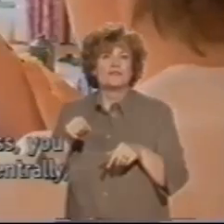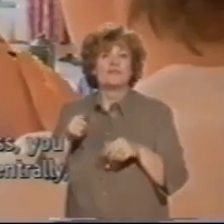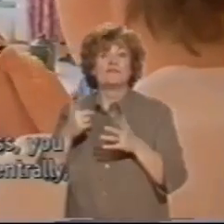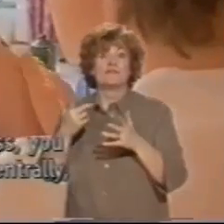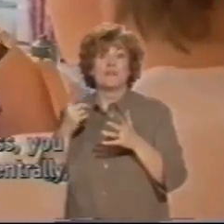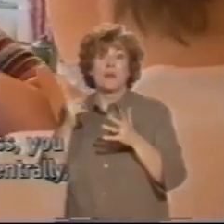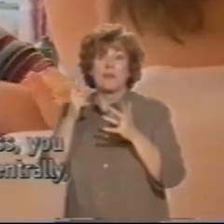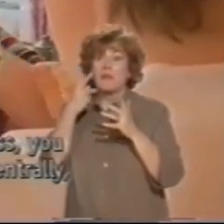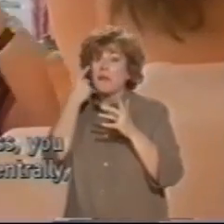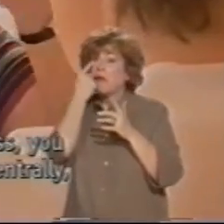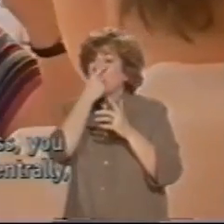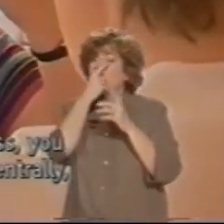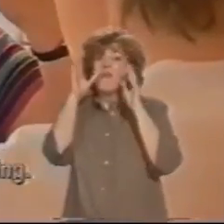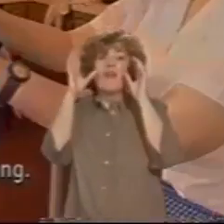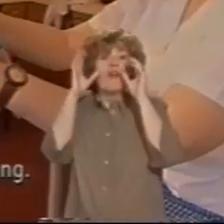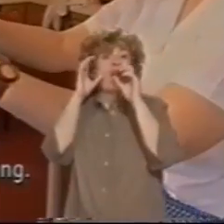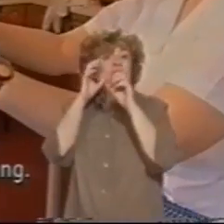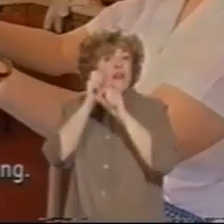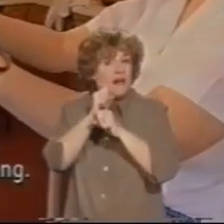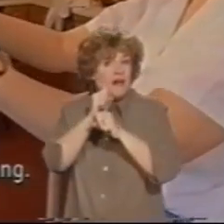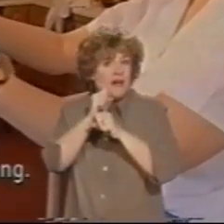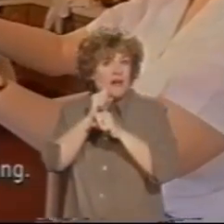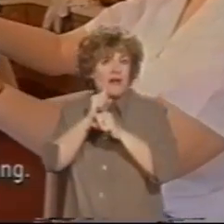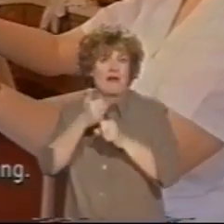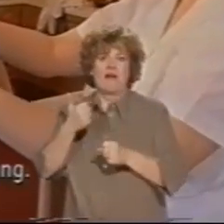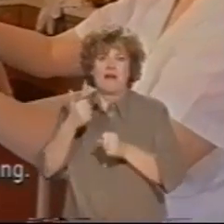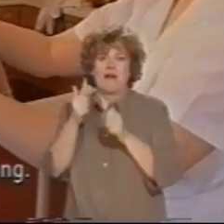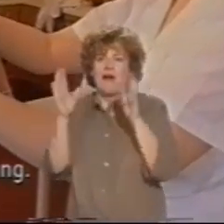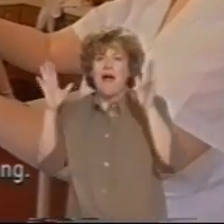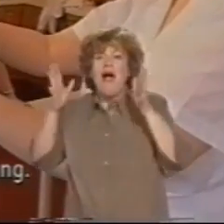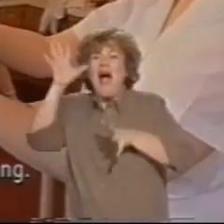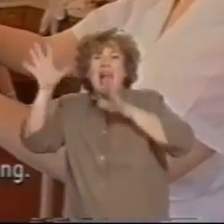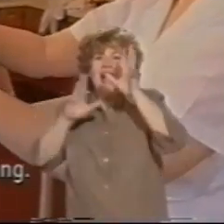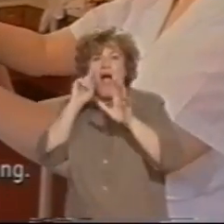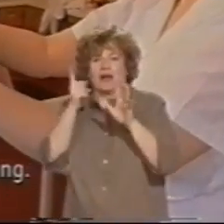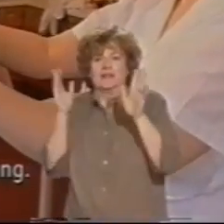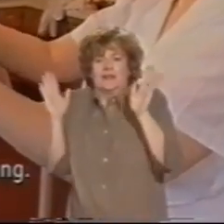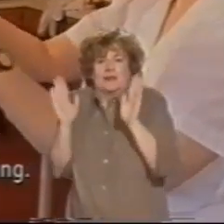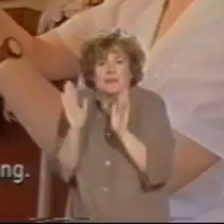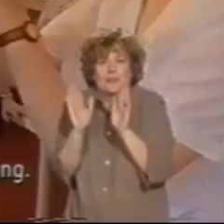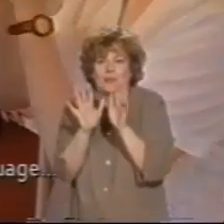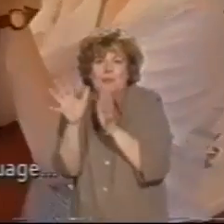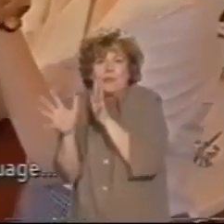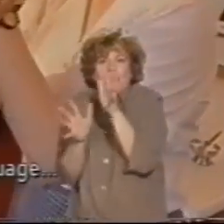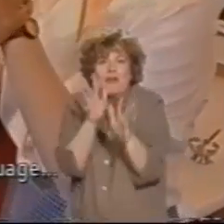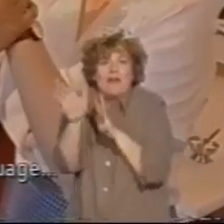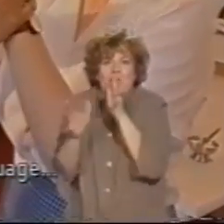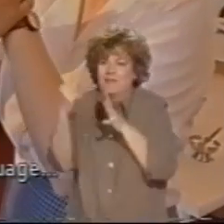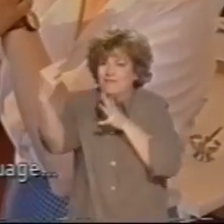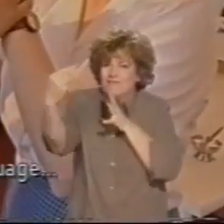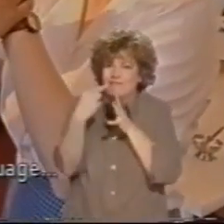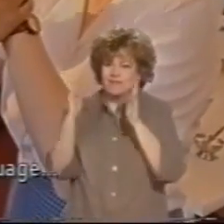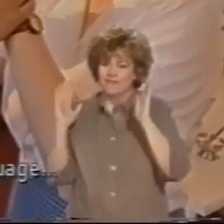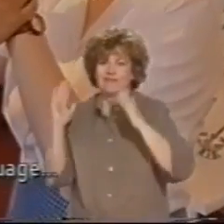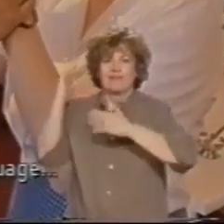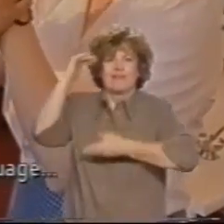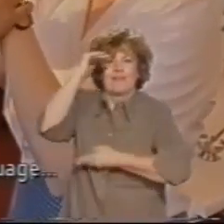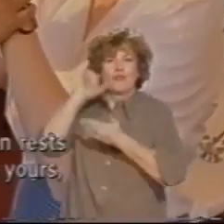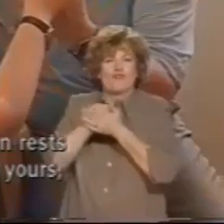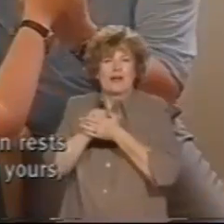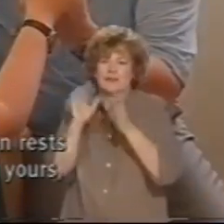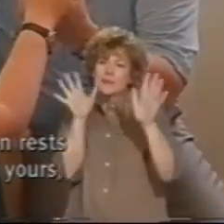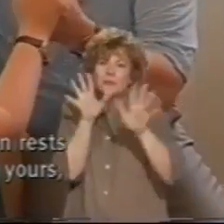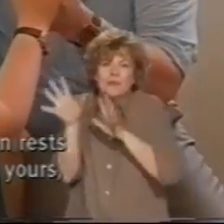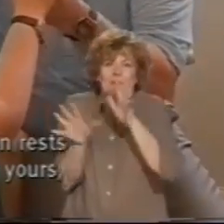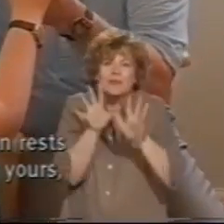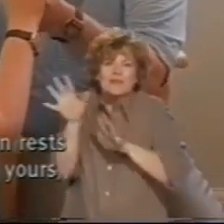your sign language in centrally, so they can see you. So that's visual frame signing. Hands-on British Sign Language.